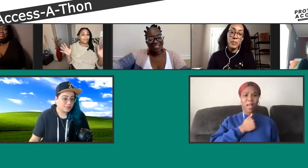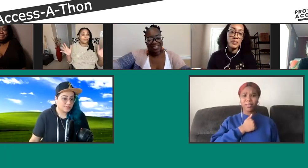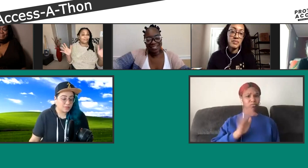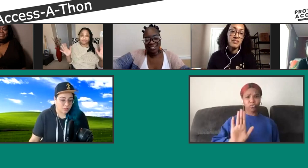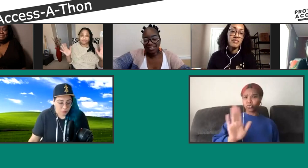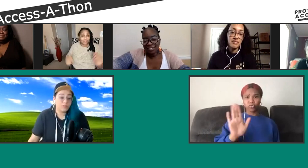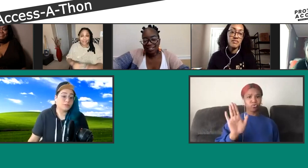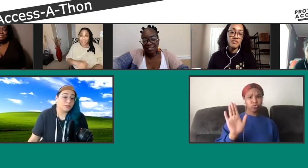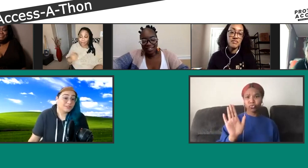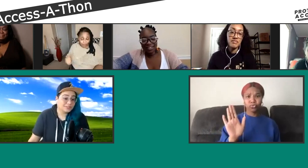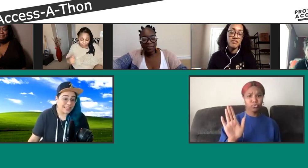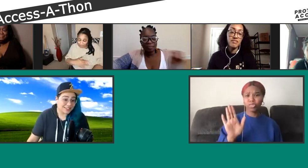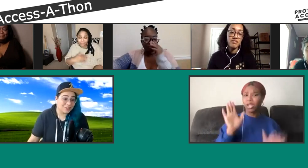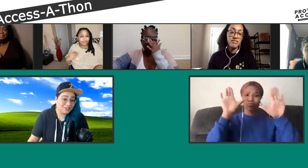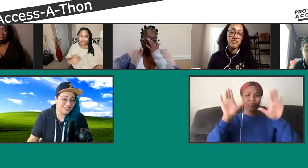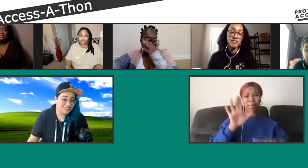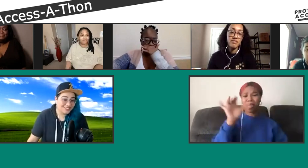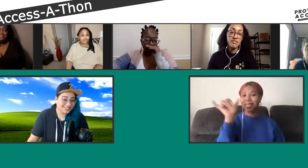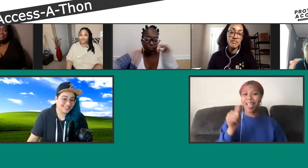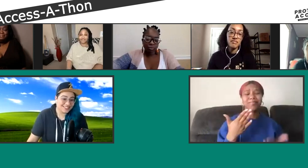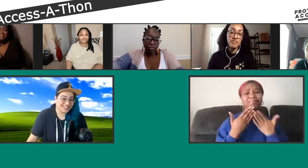was wonderful. Thank you.